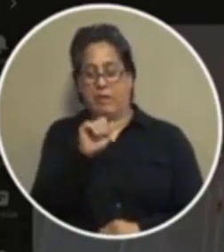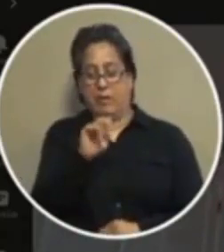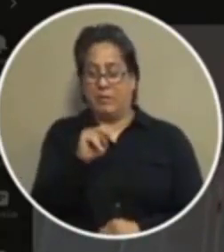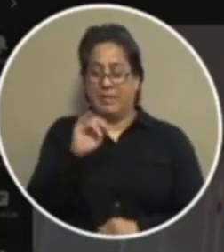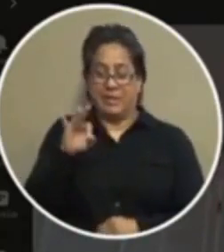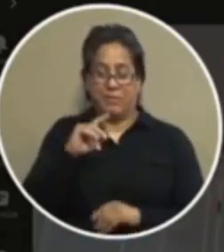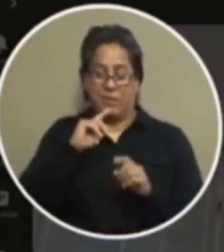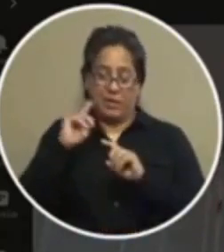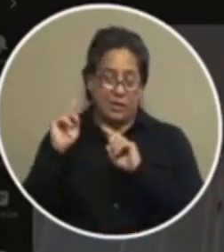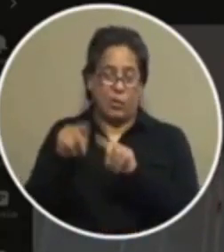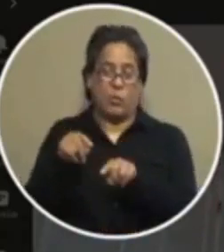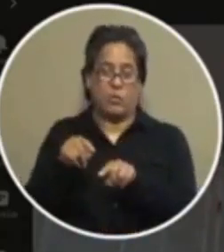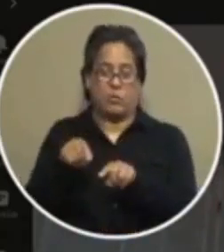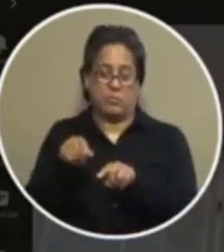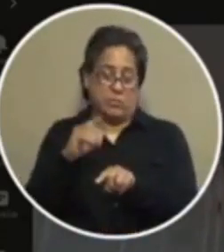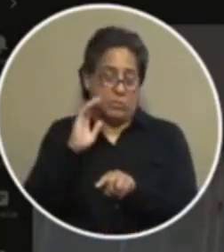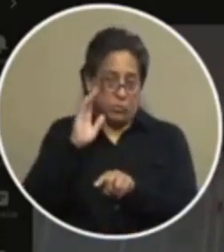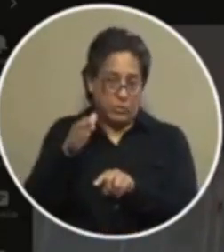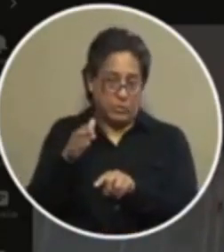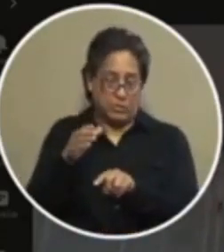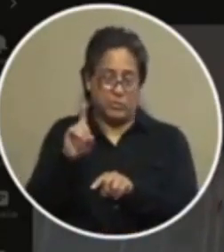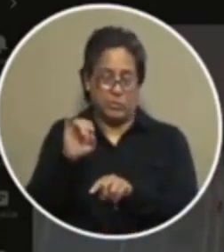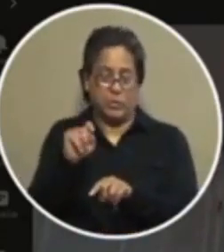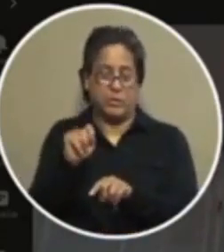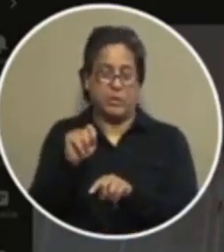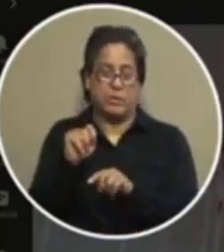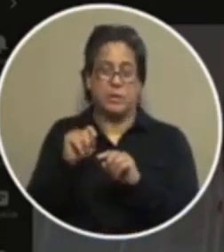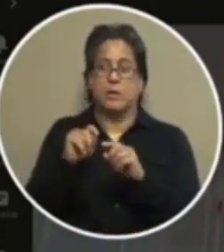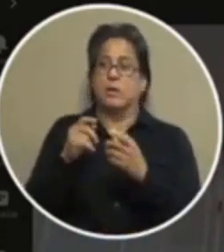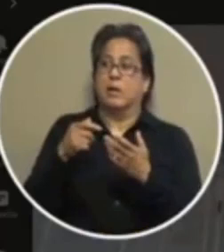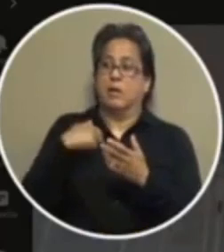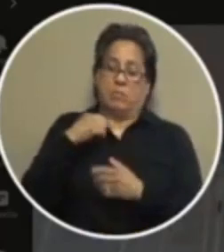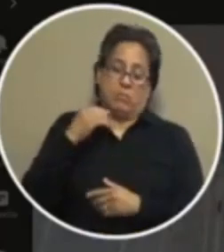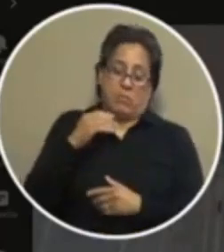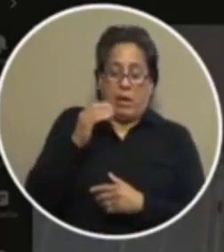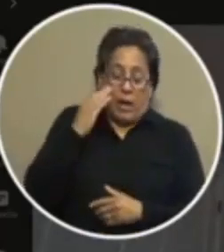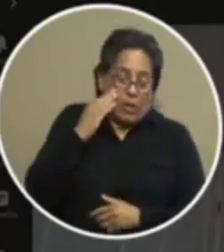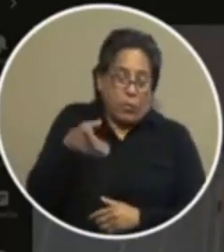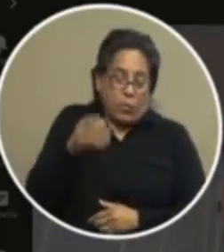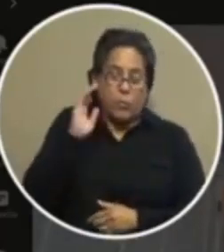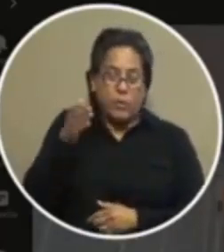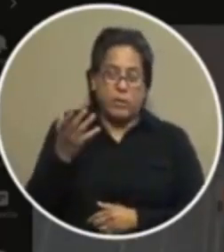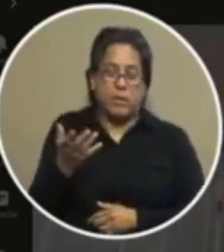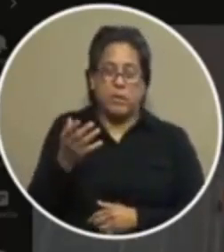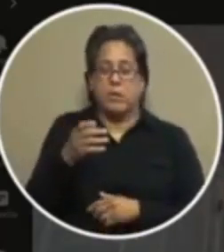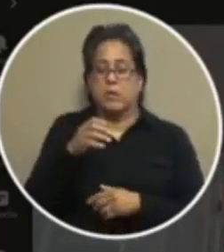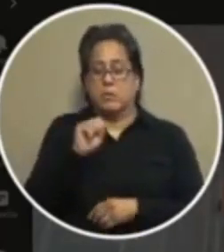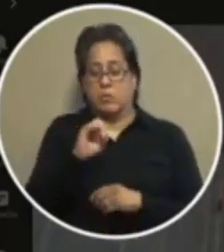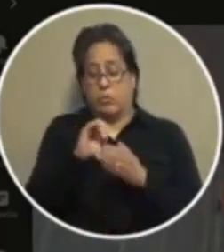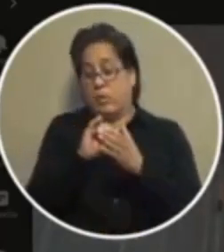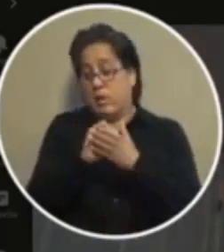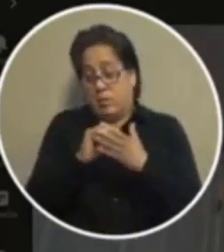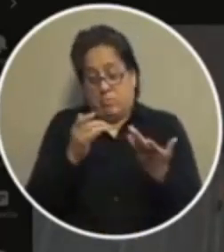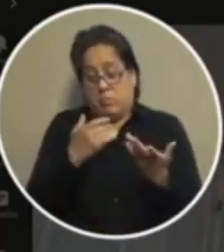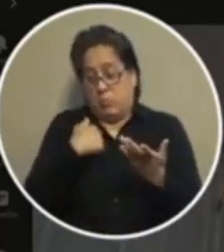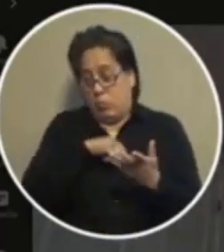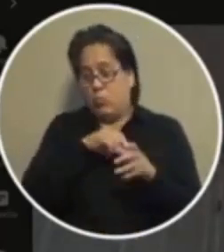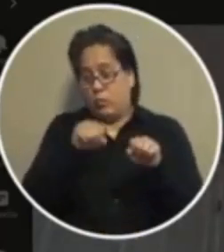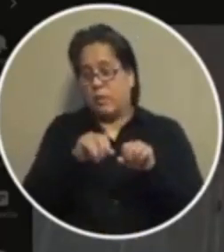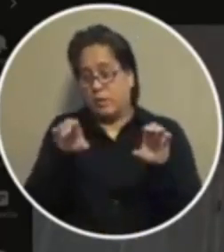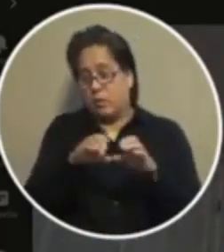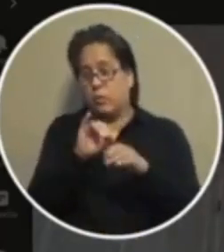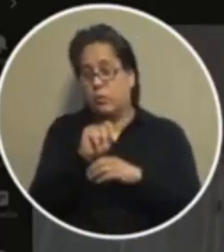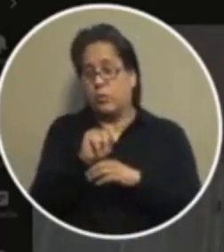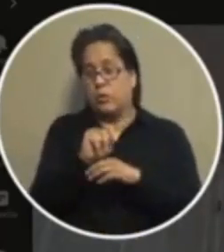directed to implement it he will get it done which i know he will so with that in mind we can get that done